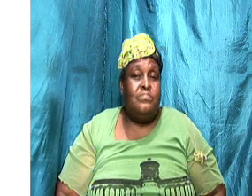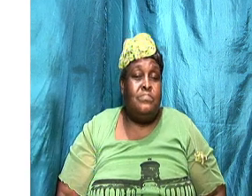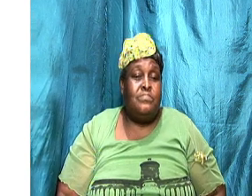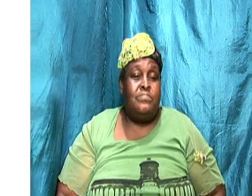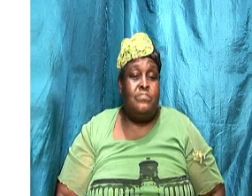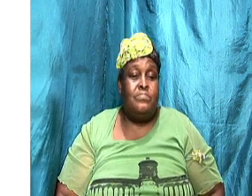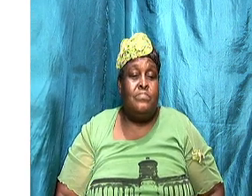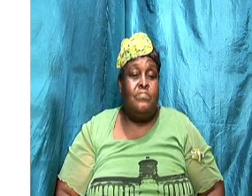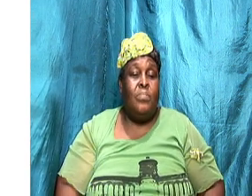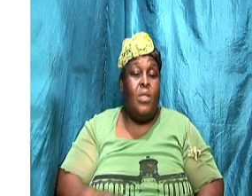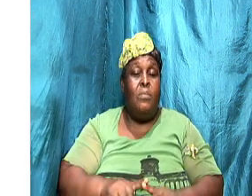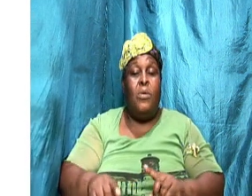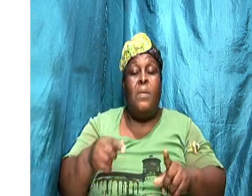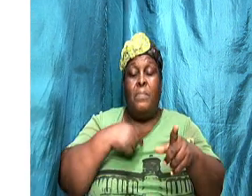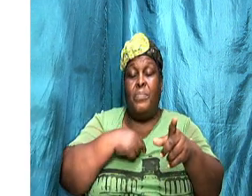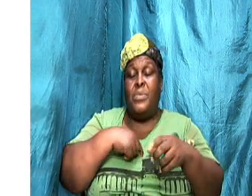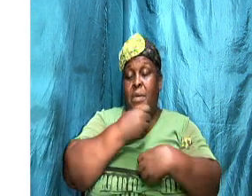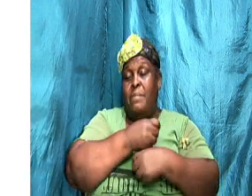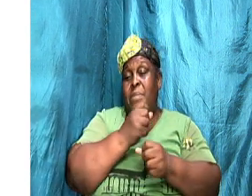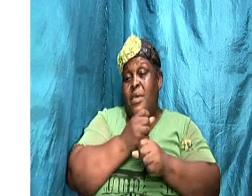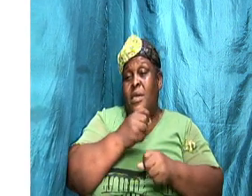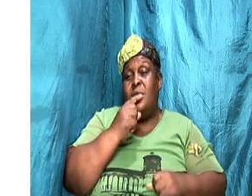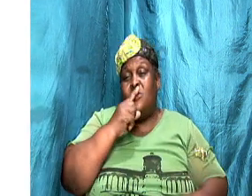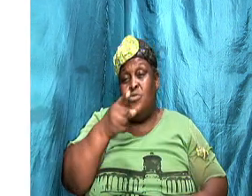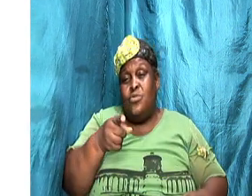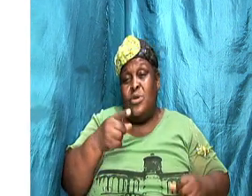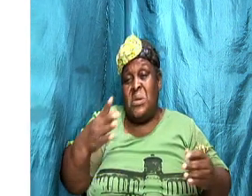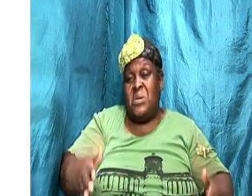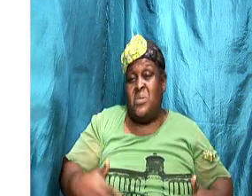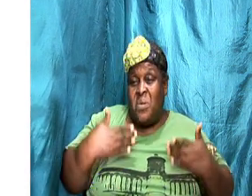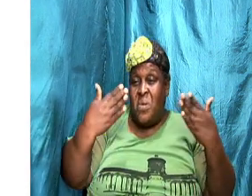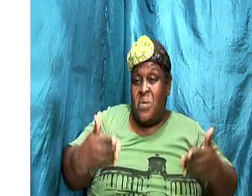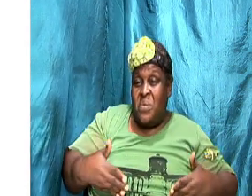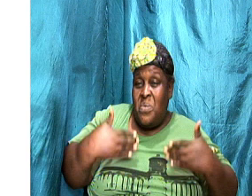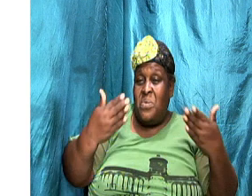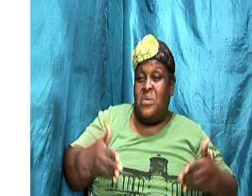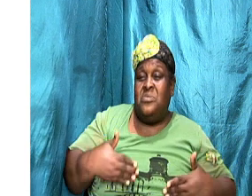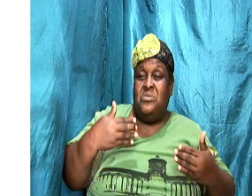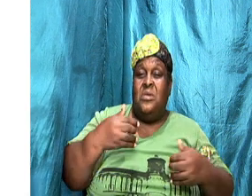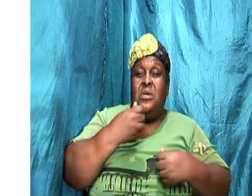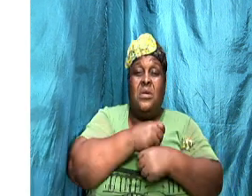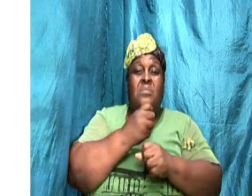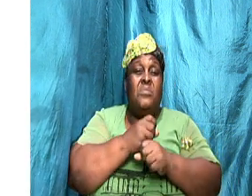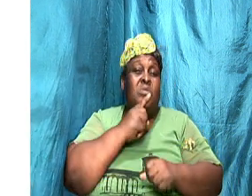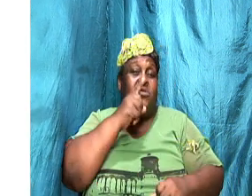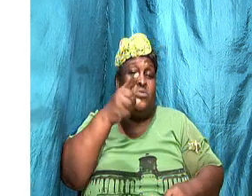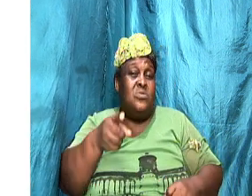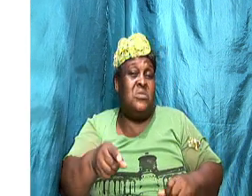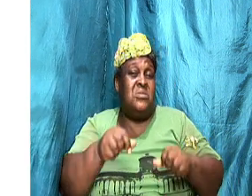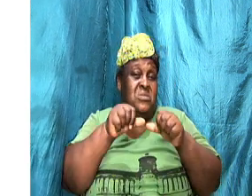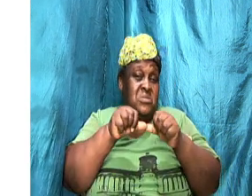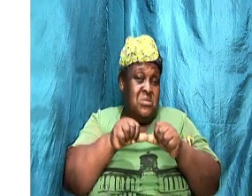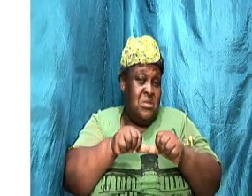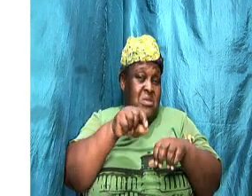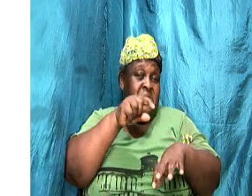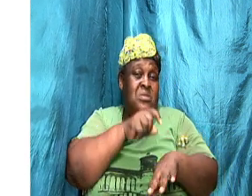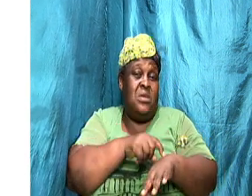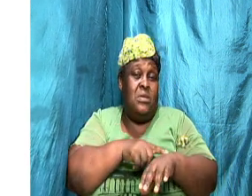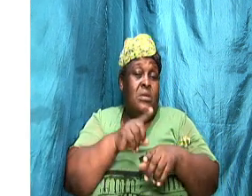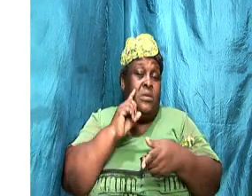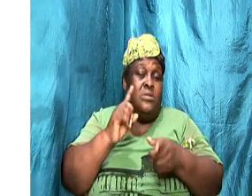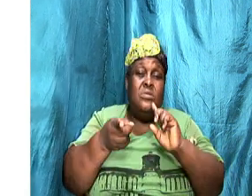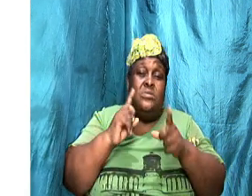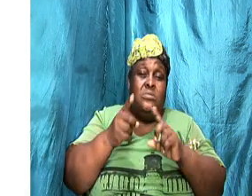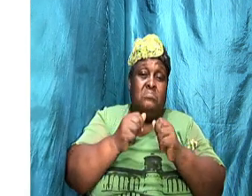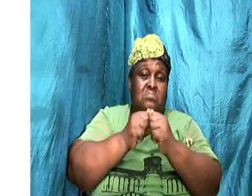but I make sure and it would encourage us that we make sure that we spend the time to talk